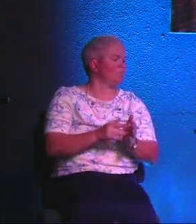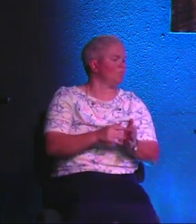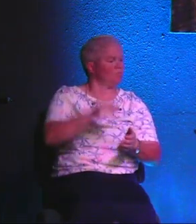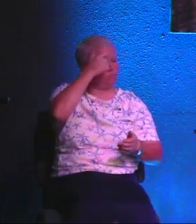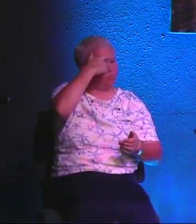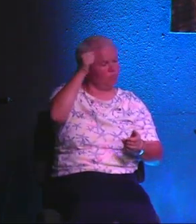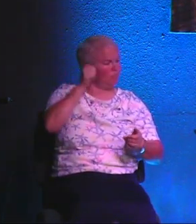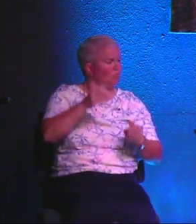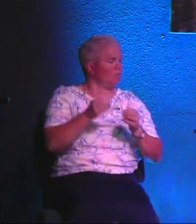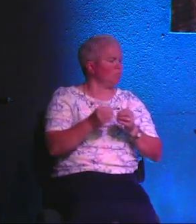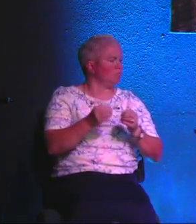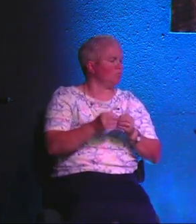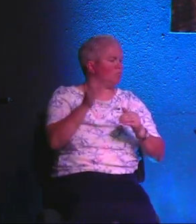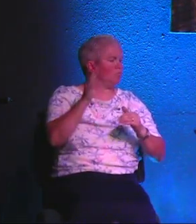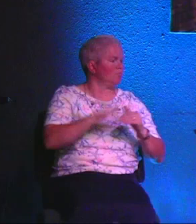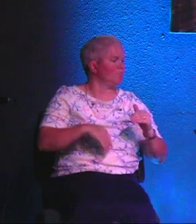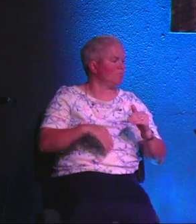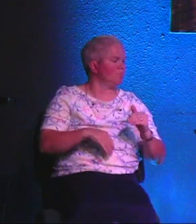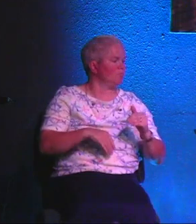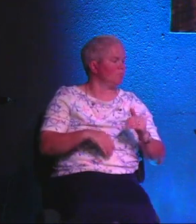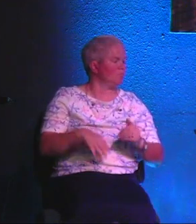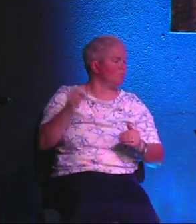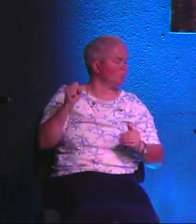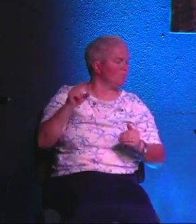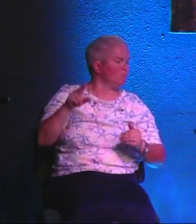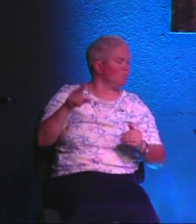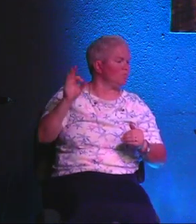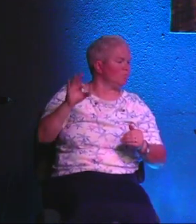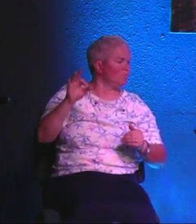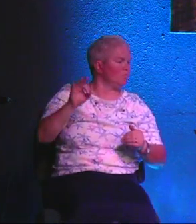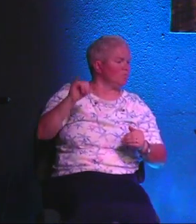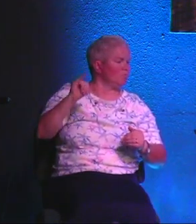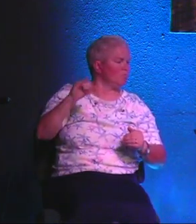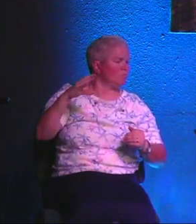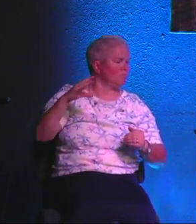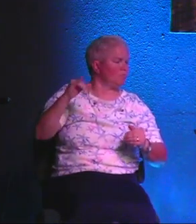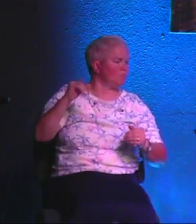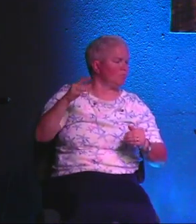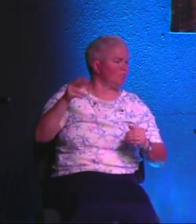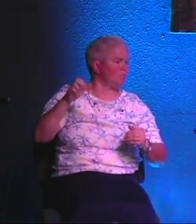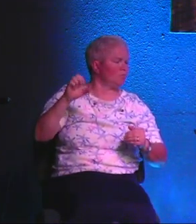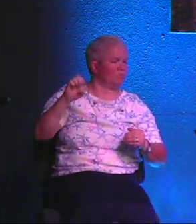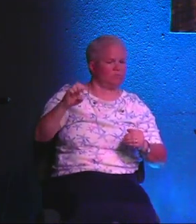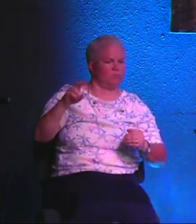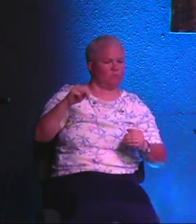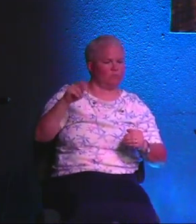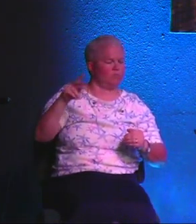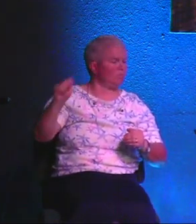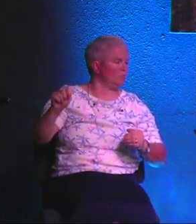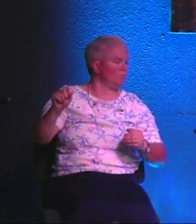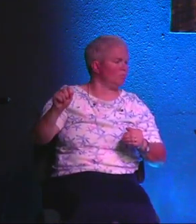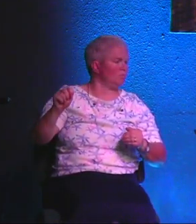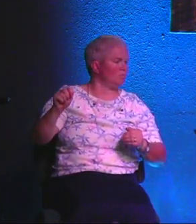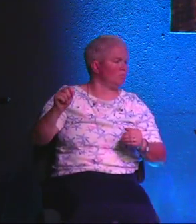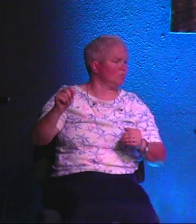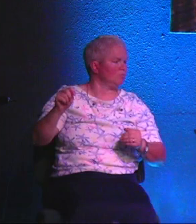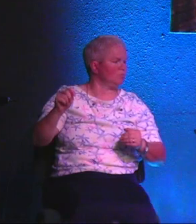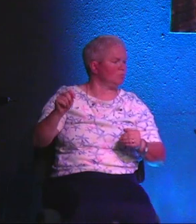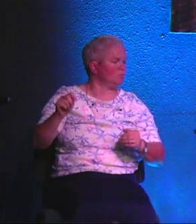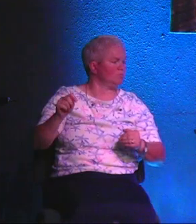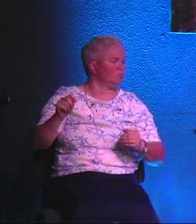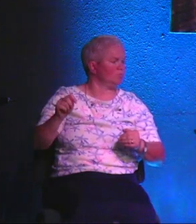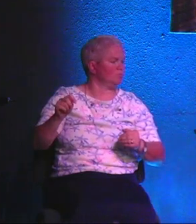Because He is more than sufficient. He is supreme. And if He's saying it to the Colossian believers,